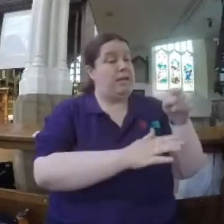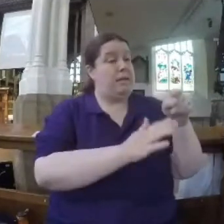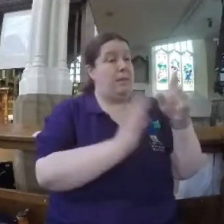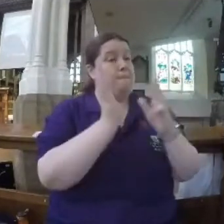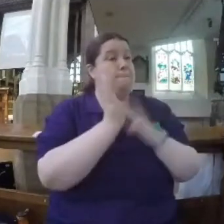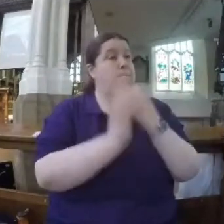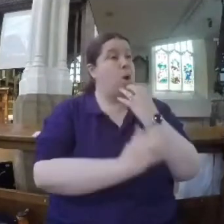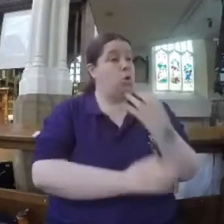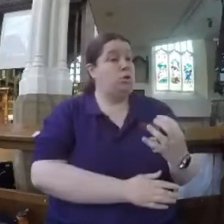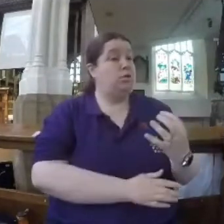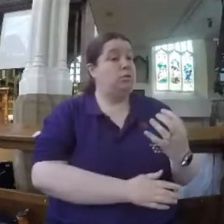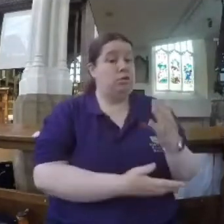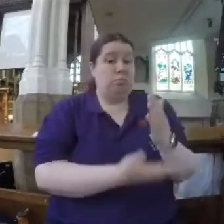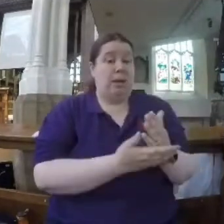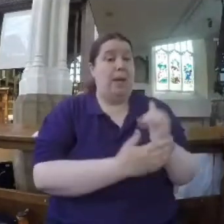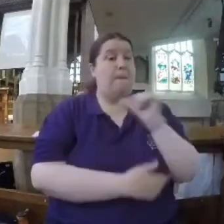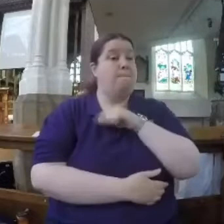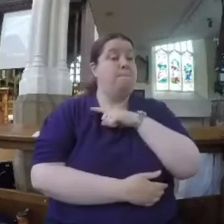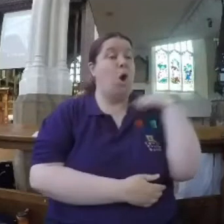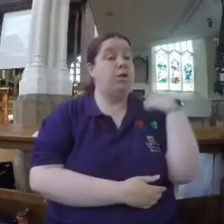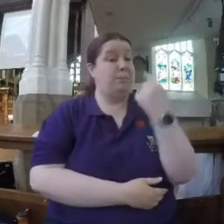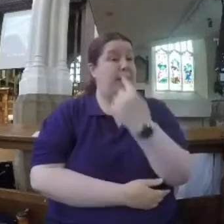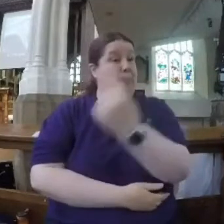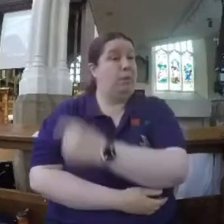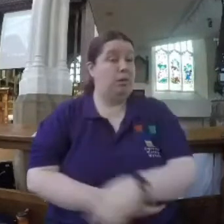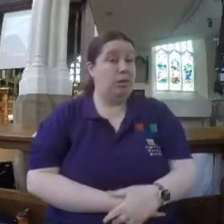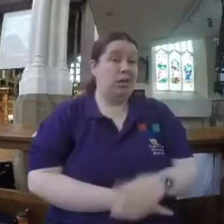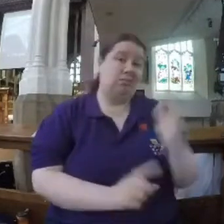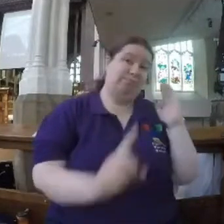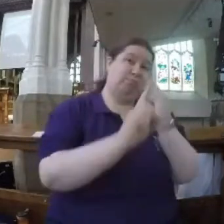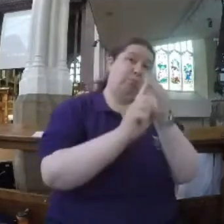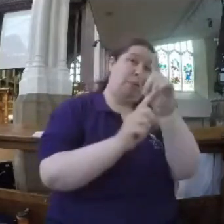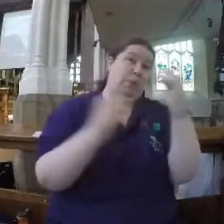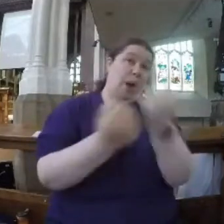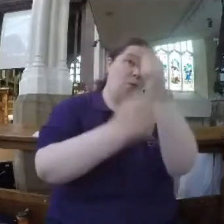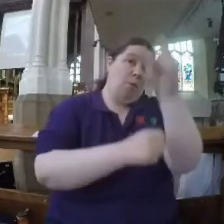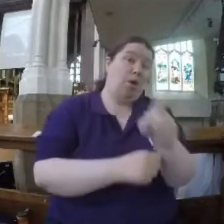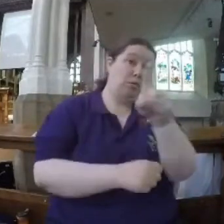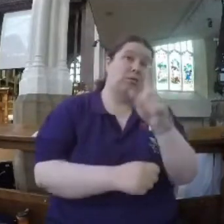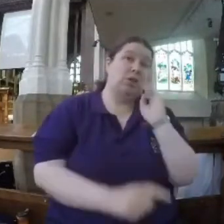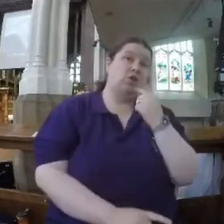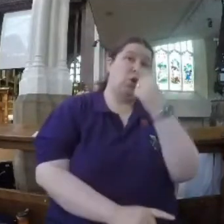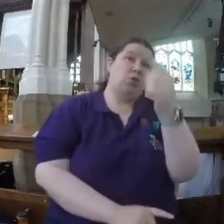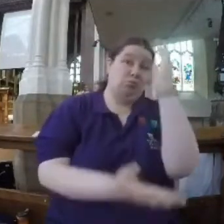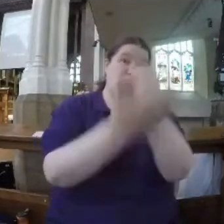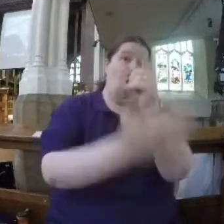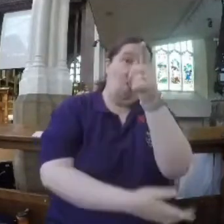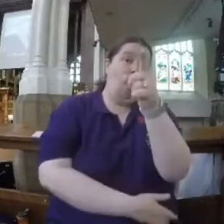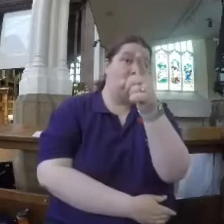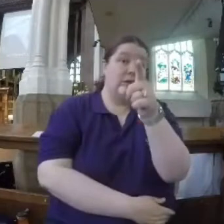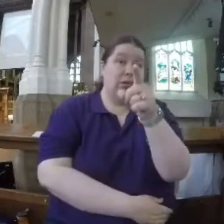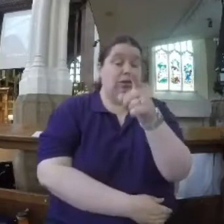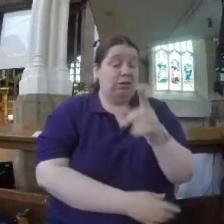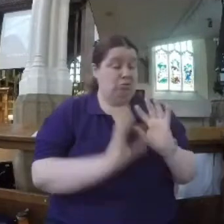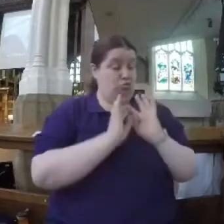Moses was a murderer. He confronted the most powerful person in the world and told him he was wrong. He led a people for 40 years in the